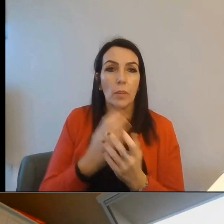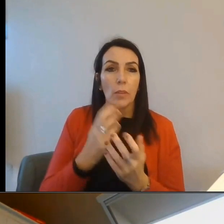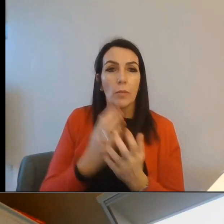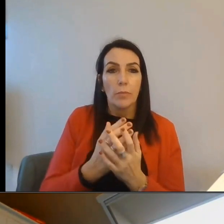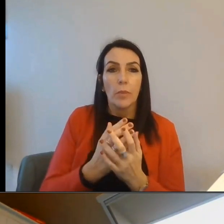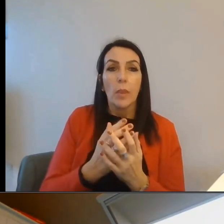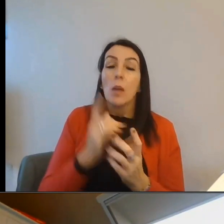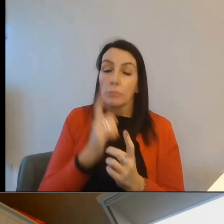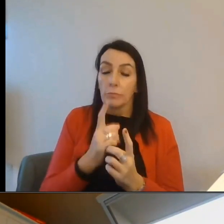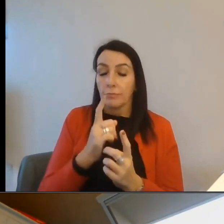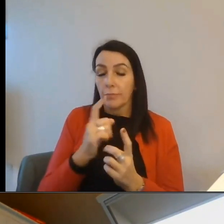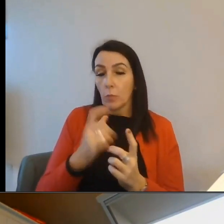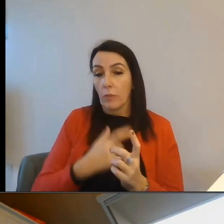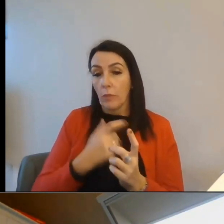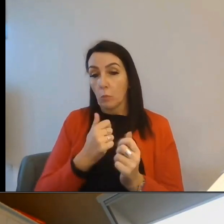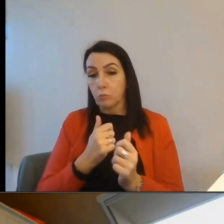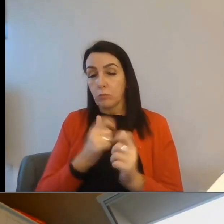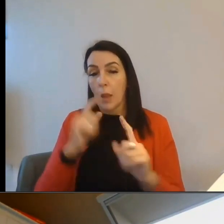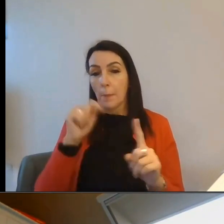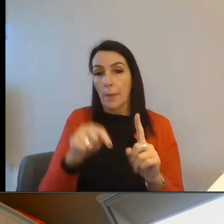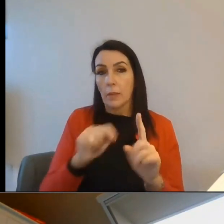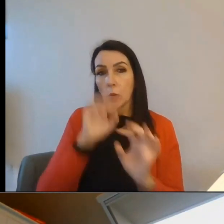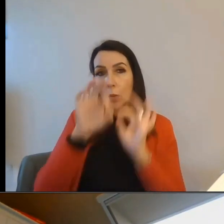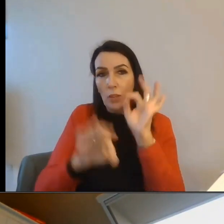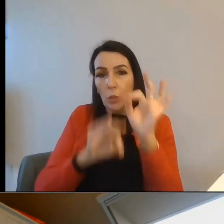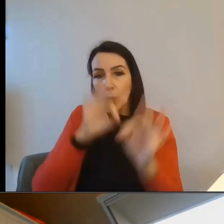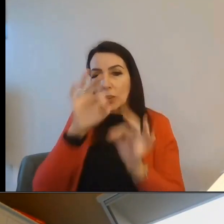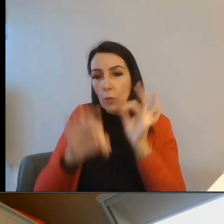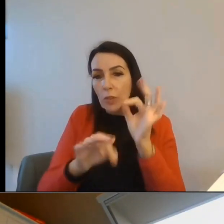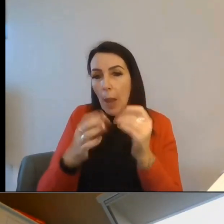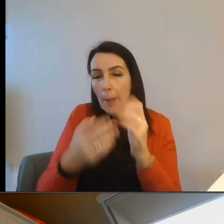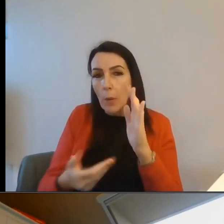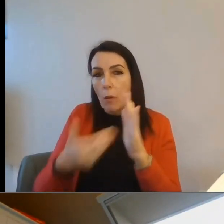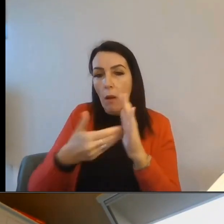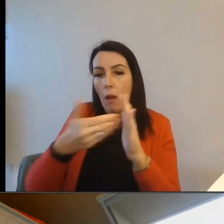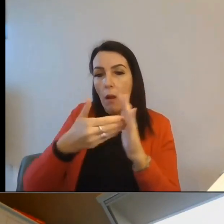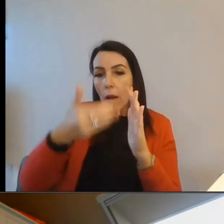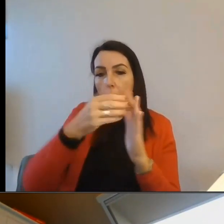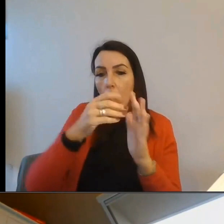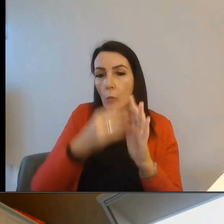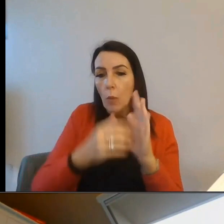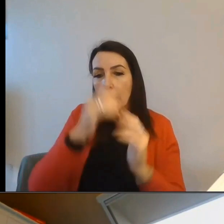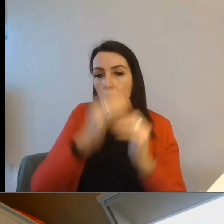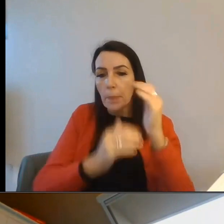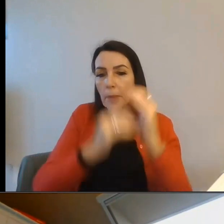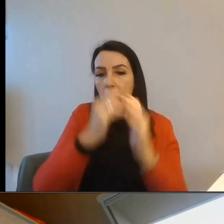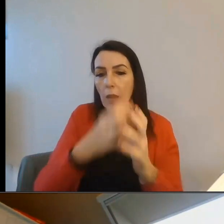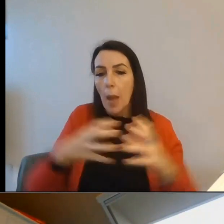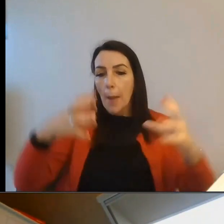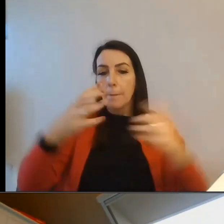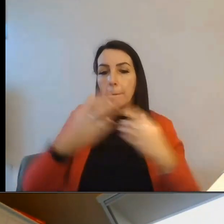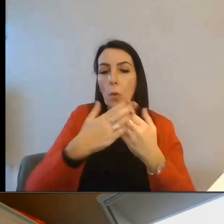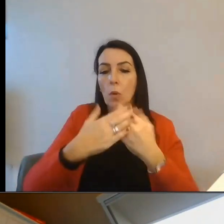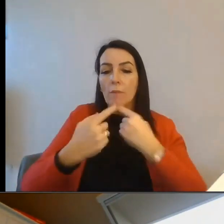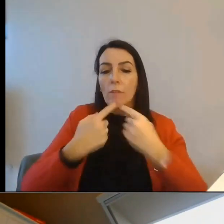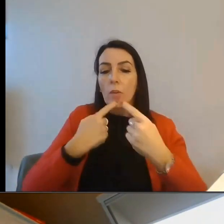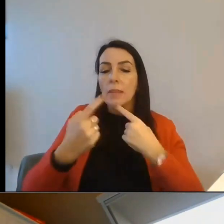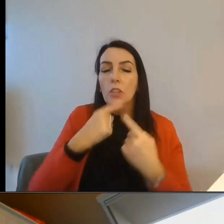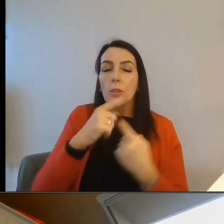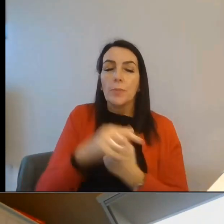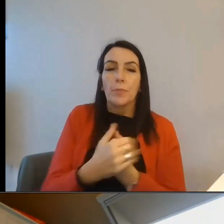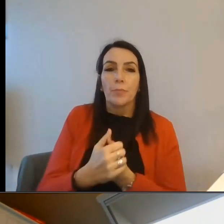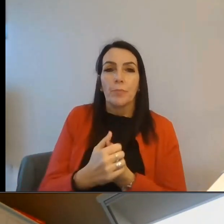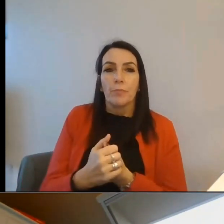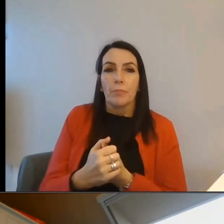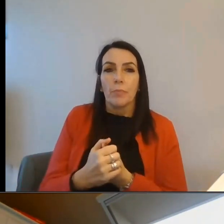However, the more questions we ask, the more detailed the model of that property we can generate. So what we can do with